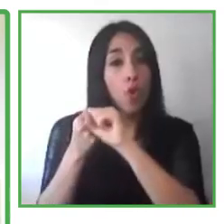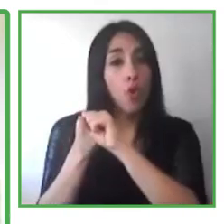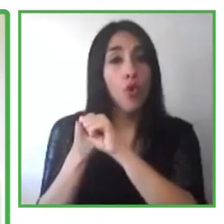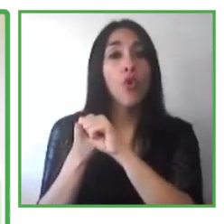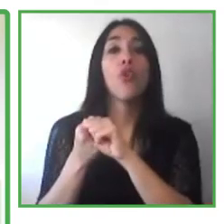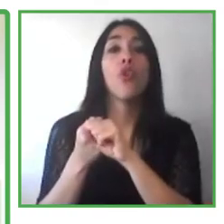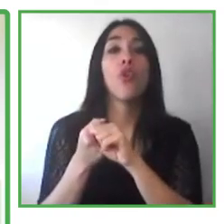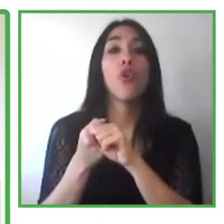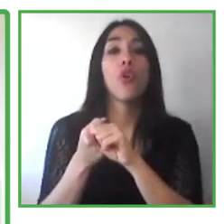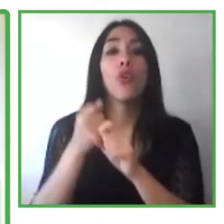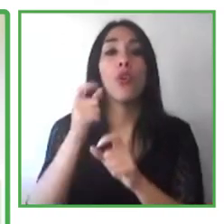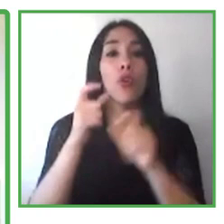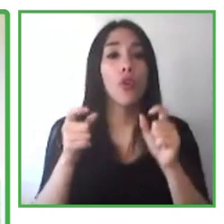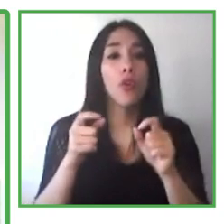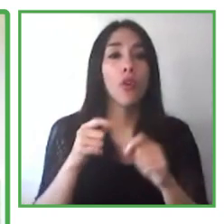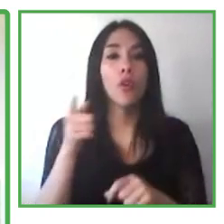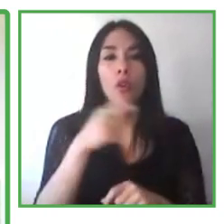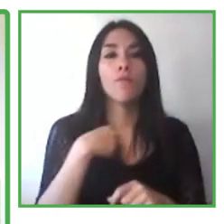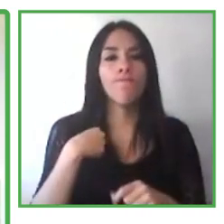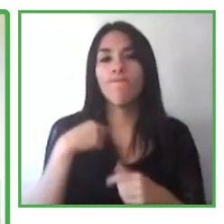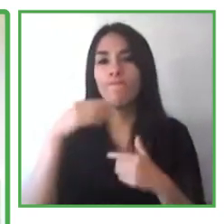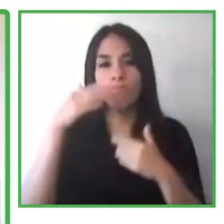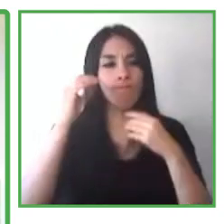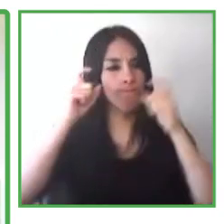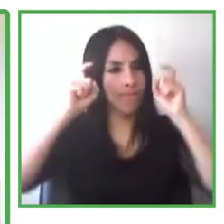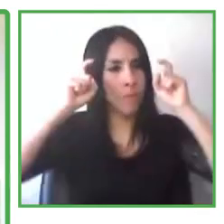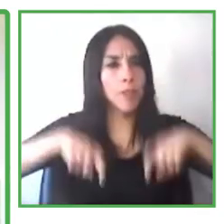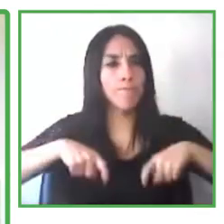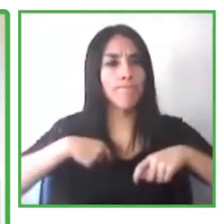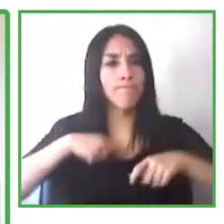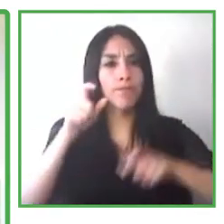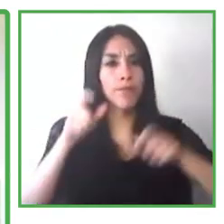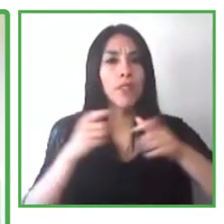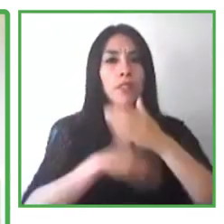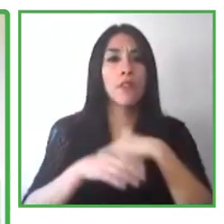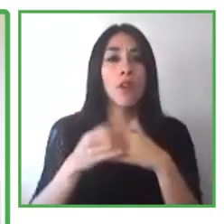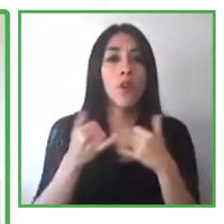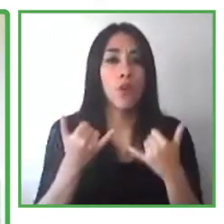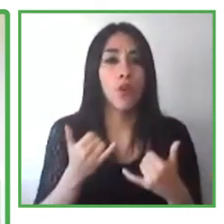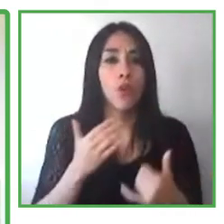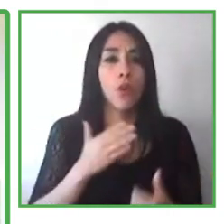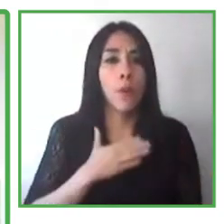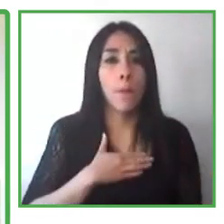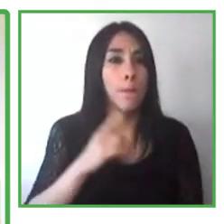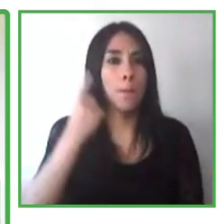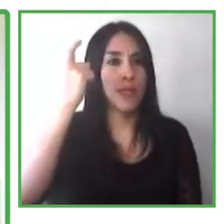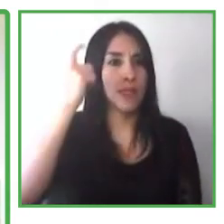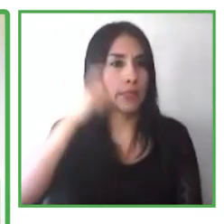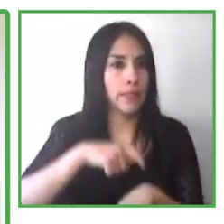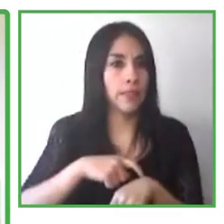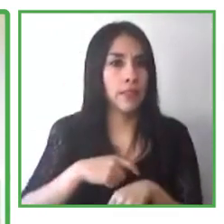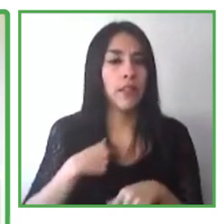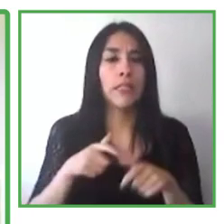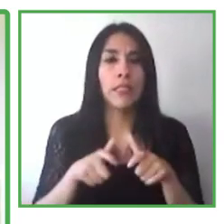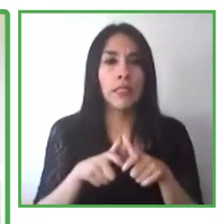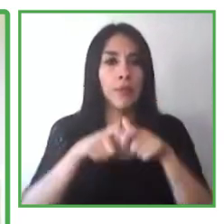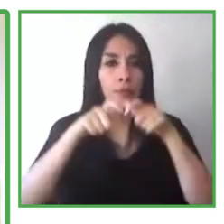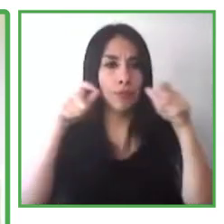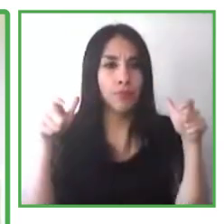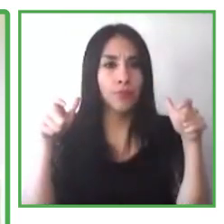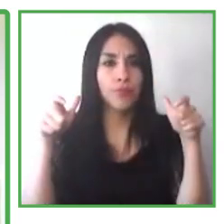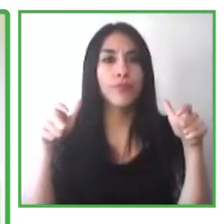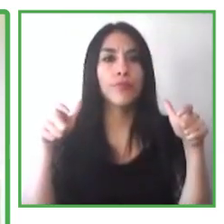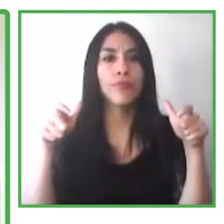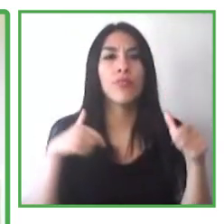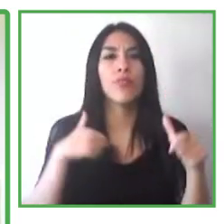our inclusive hiring programs. We plan to double the number of program hires over the next year in neurodiversity and within our